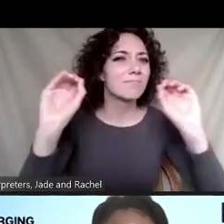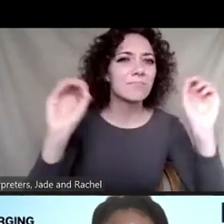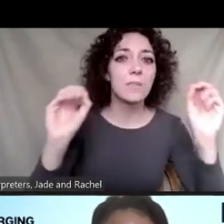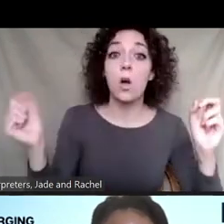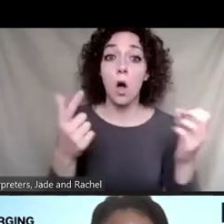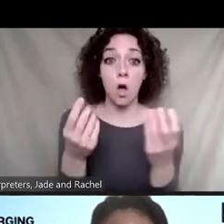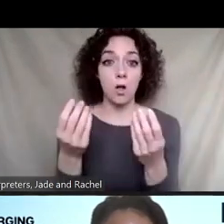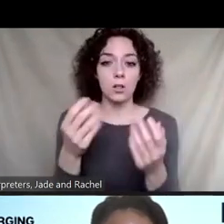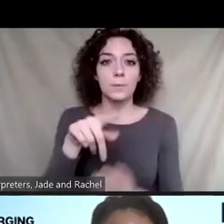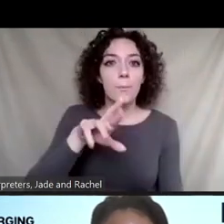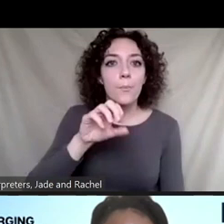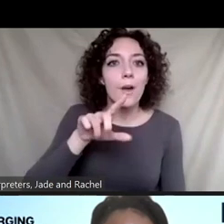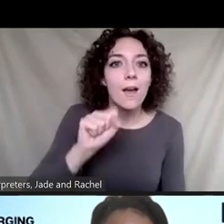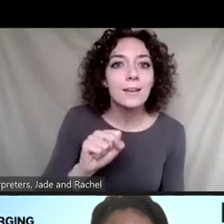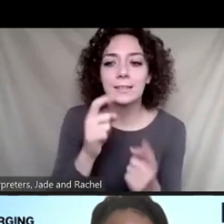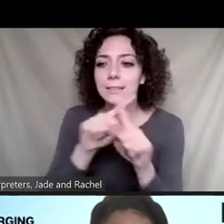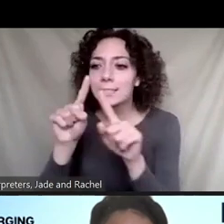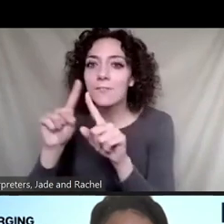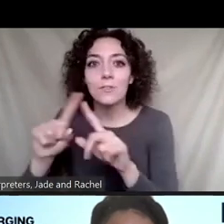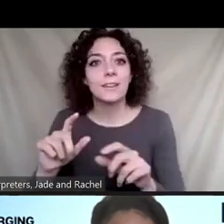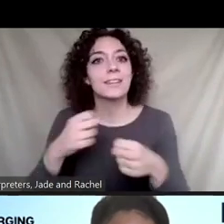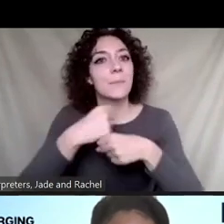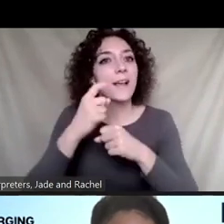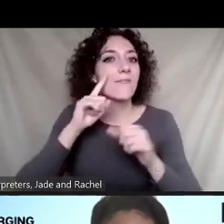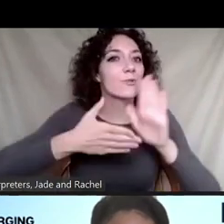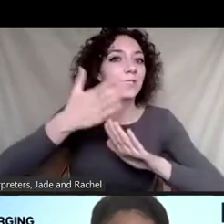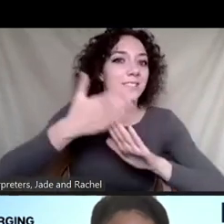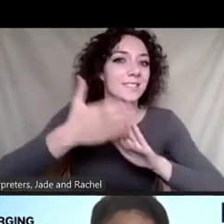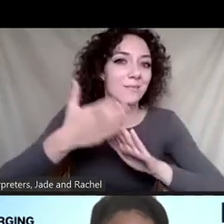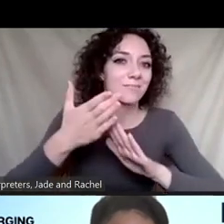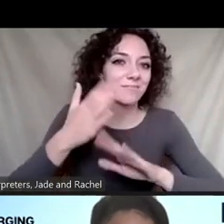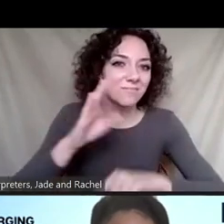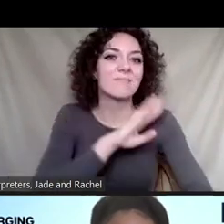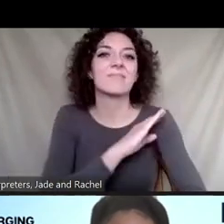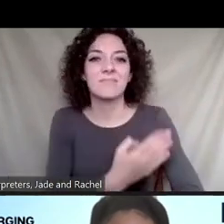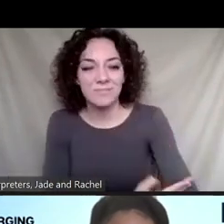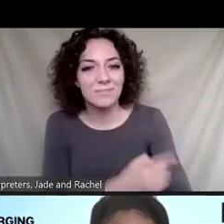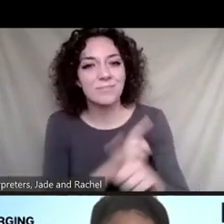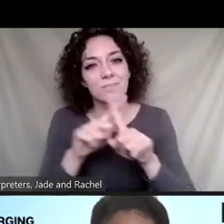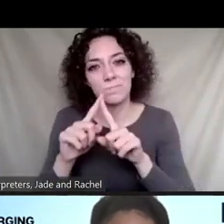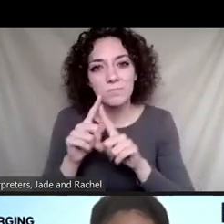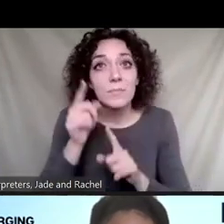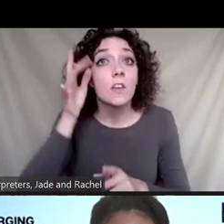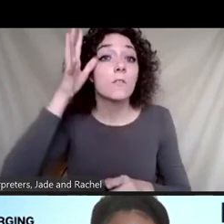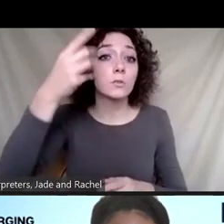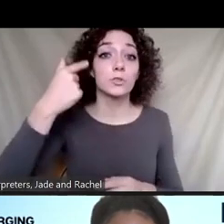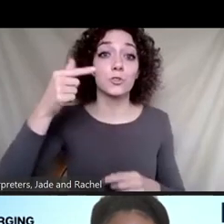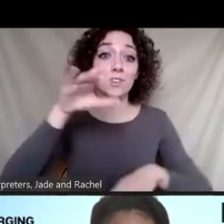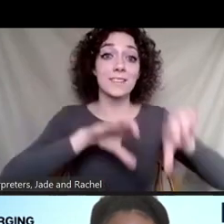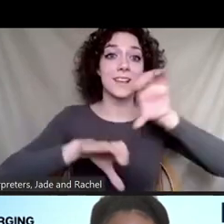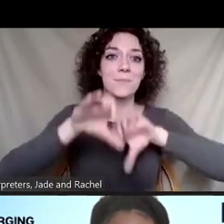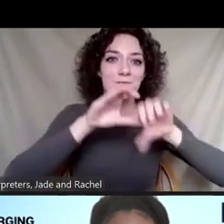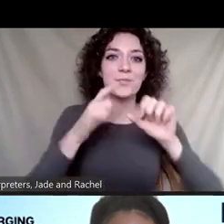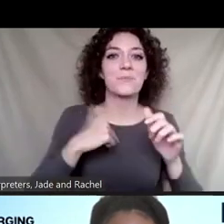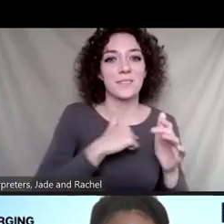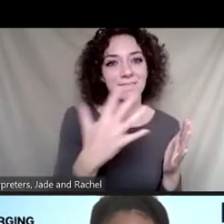designed for disassembly and a sustainable end of life. A future where we utilize green chemistry instead of toxic and hazardous